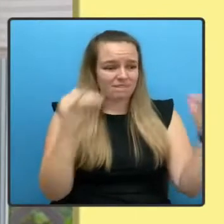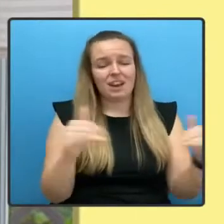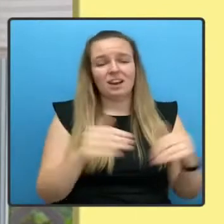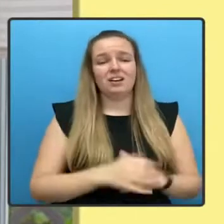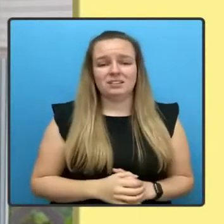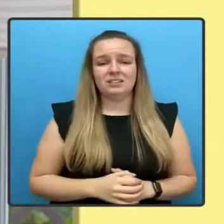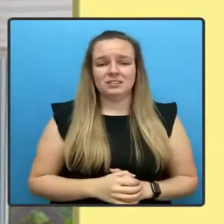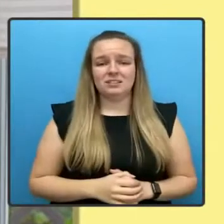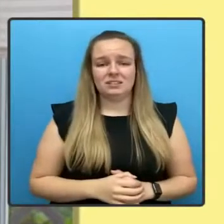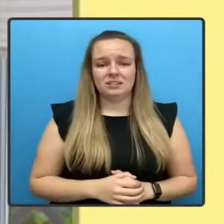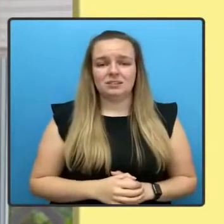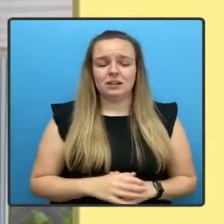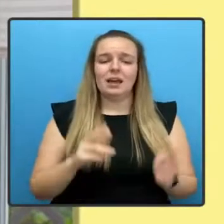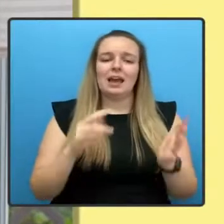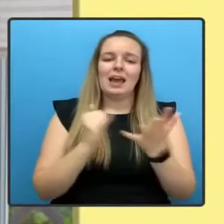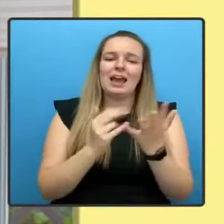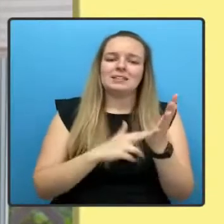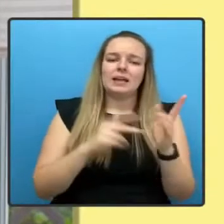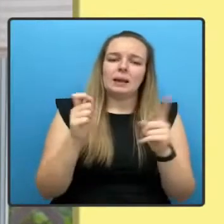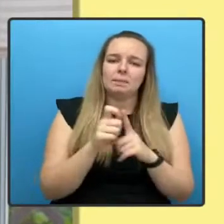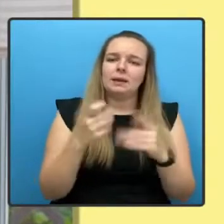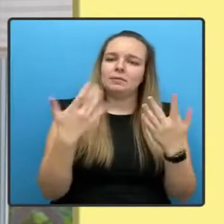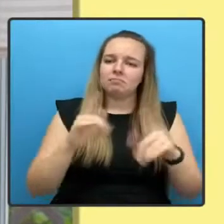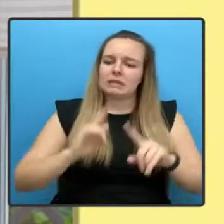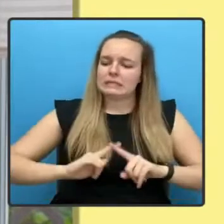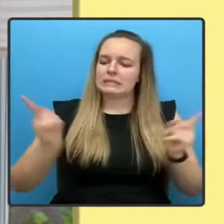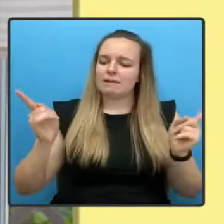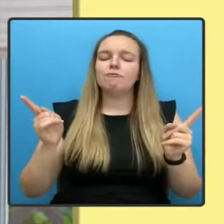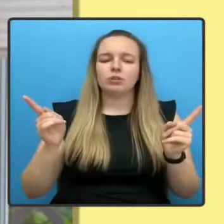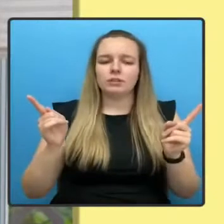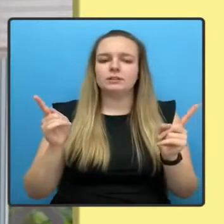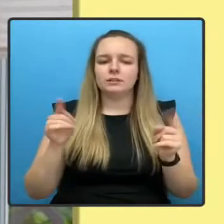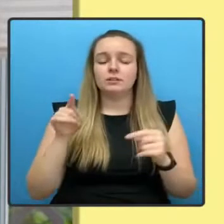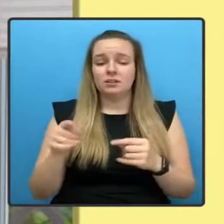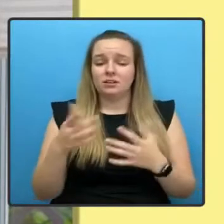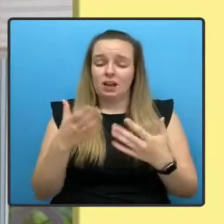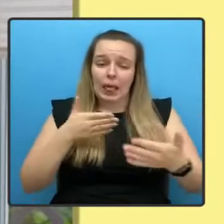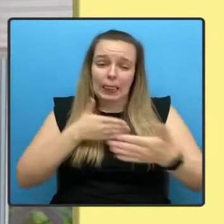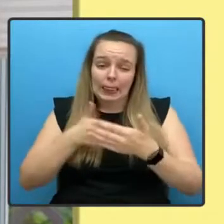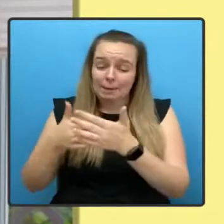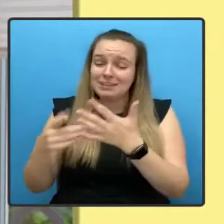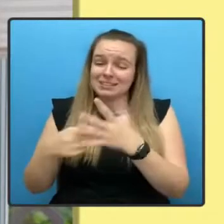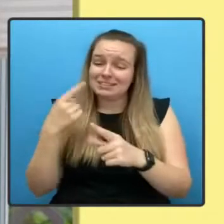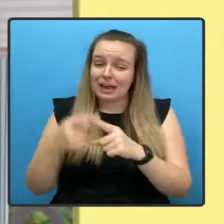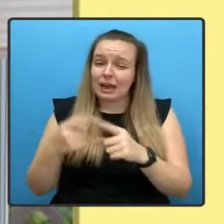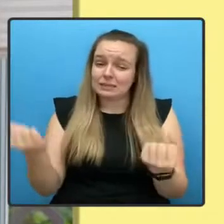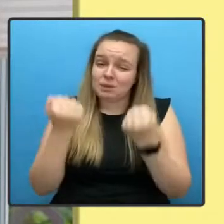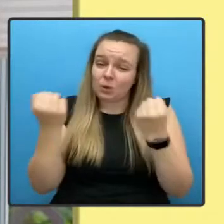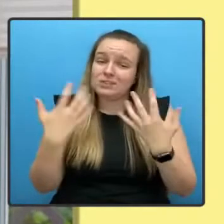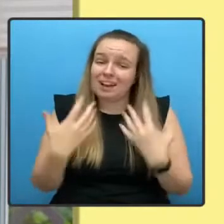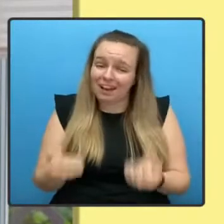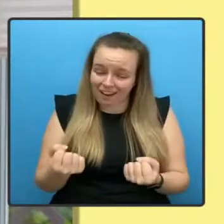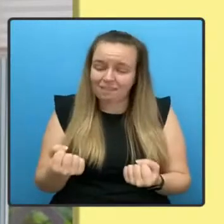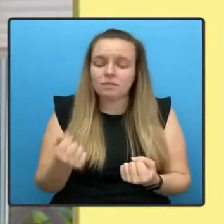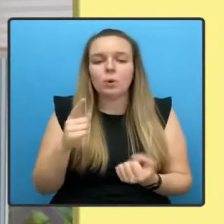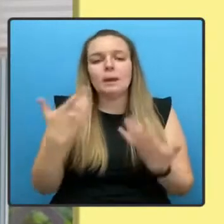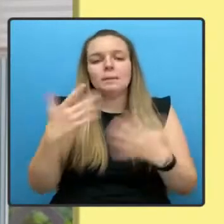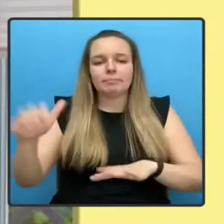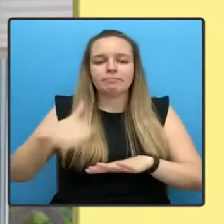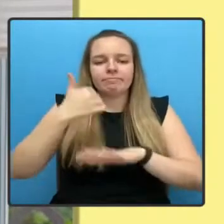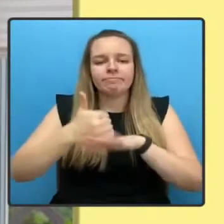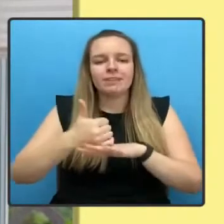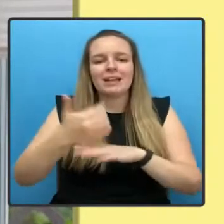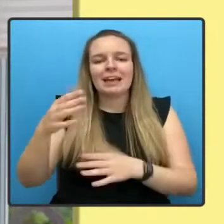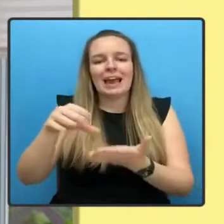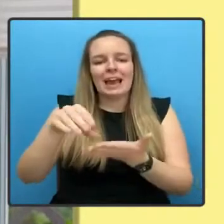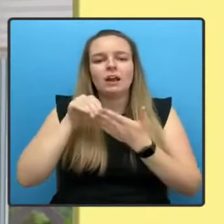different approach. With the very limited tax powers at our disposal, we introduced an income tax system with fairness at its